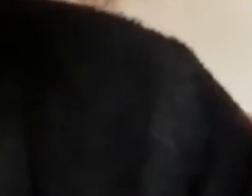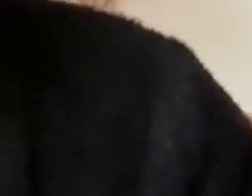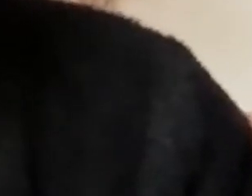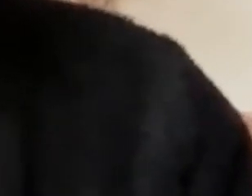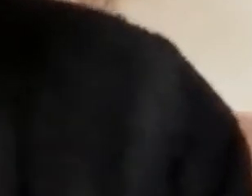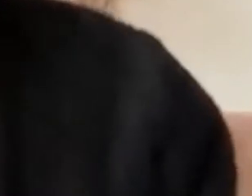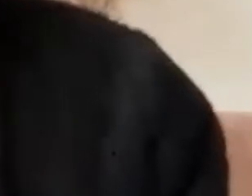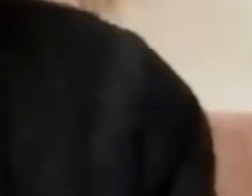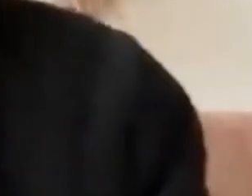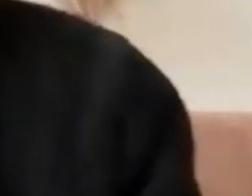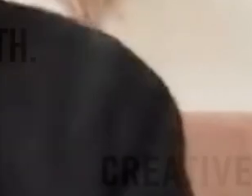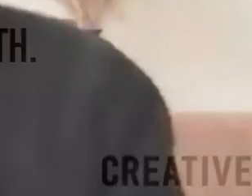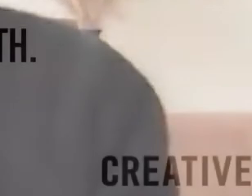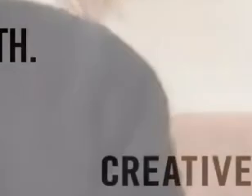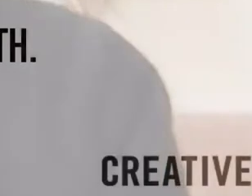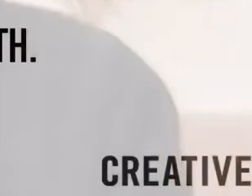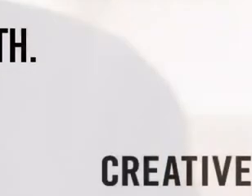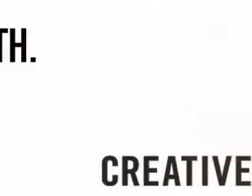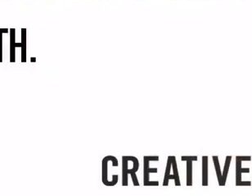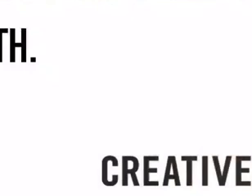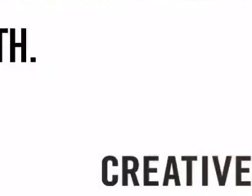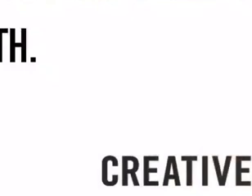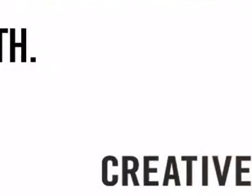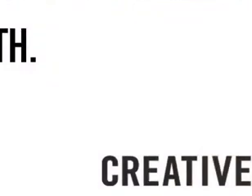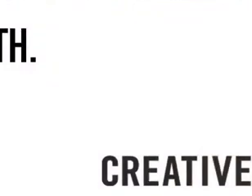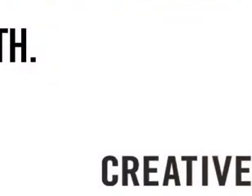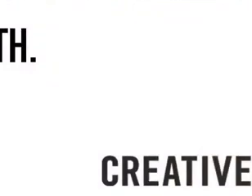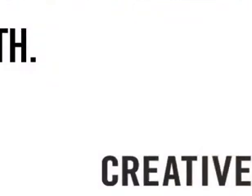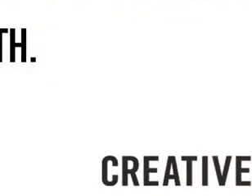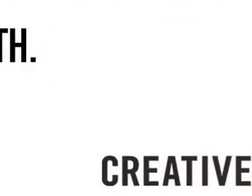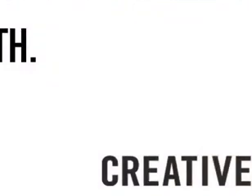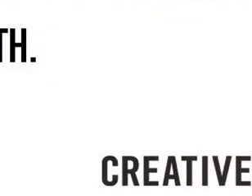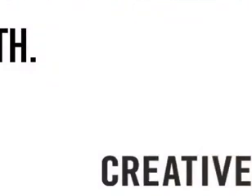appreciate you all. Thank you.